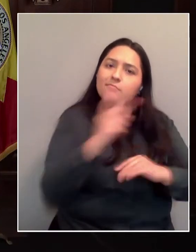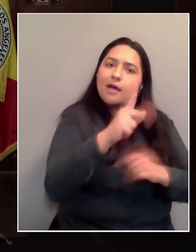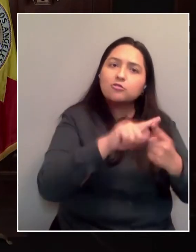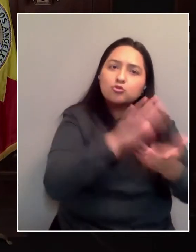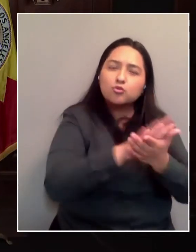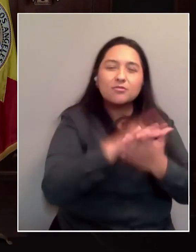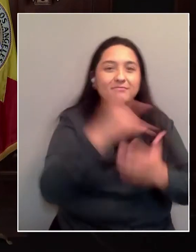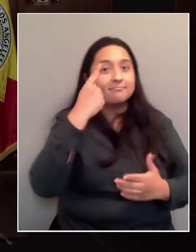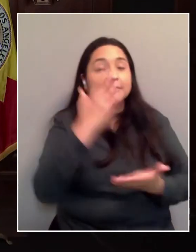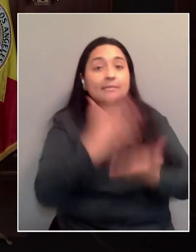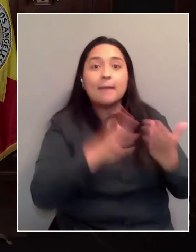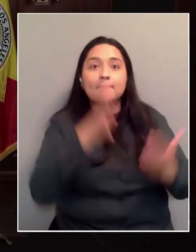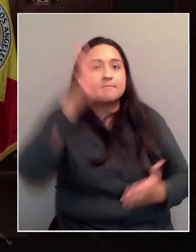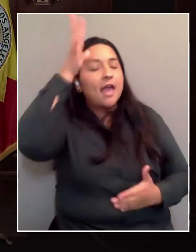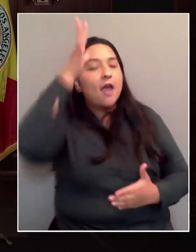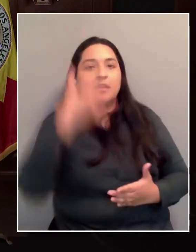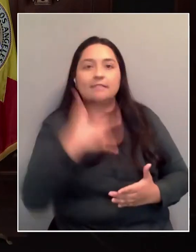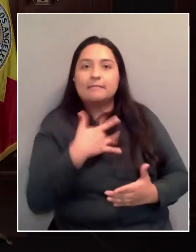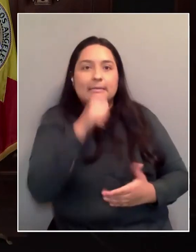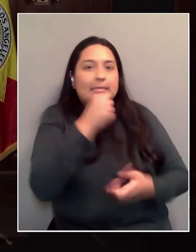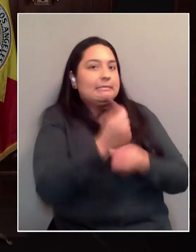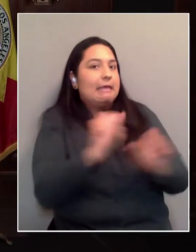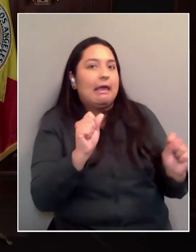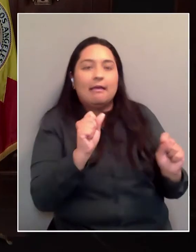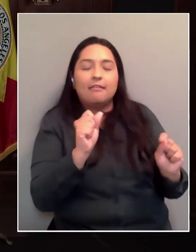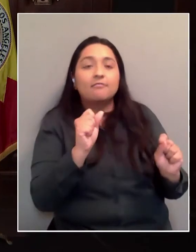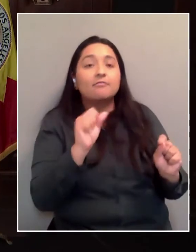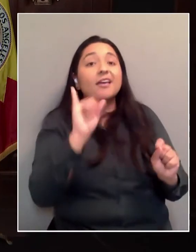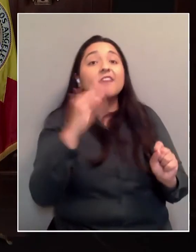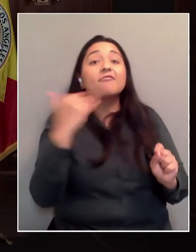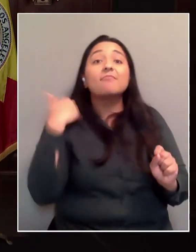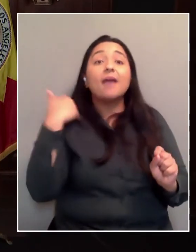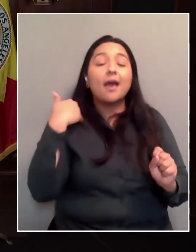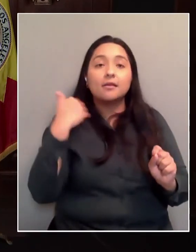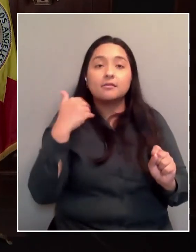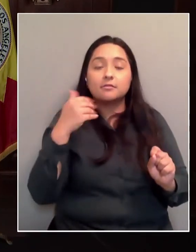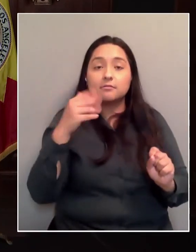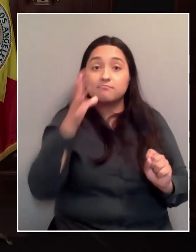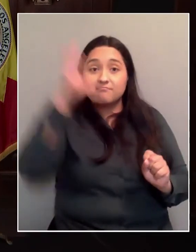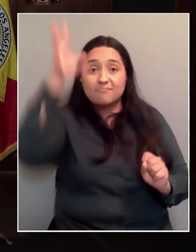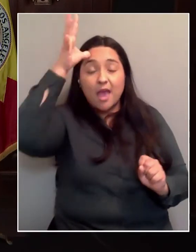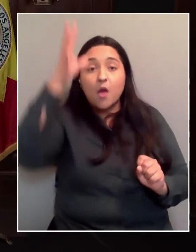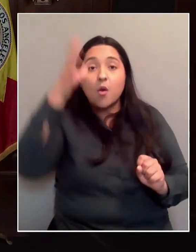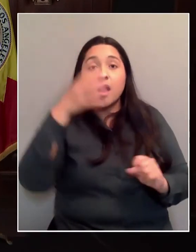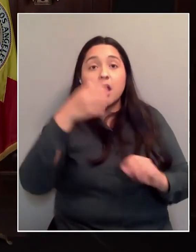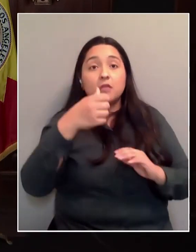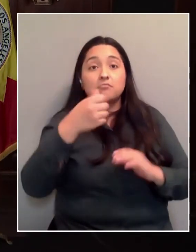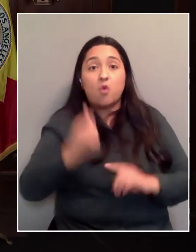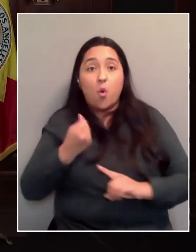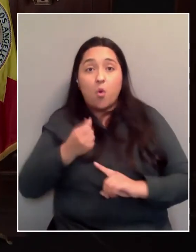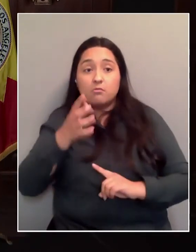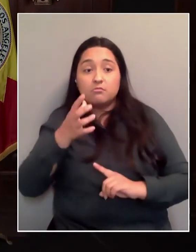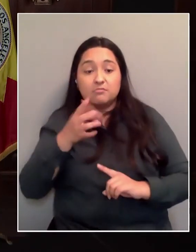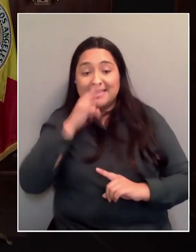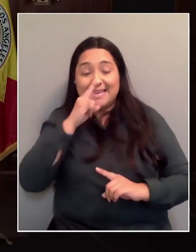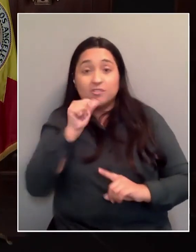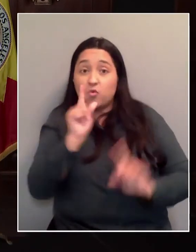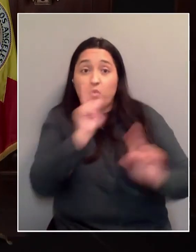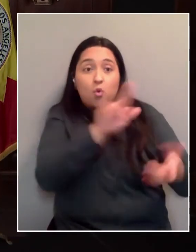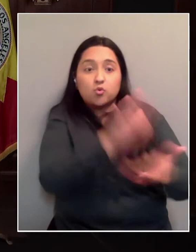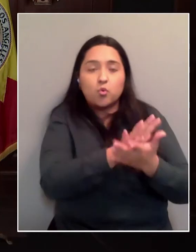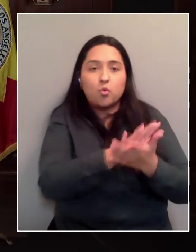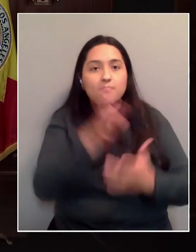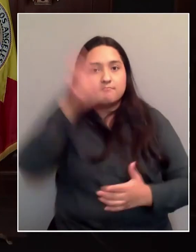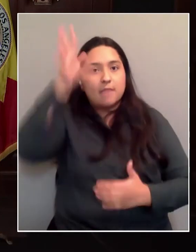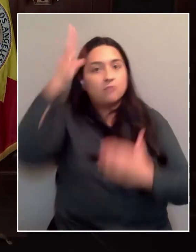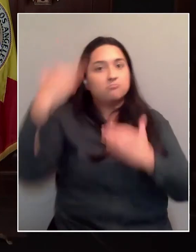education. In the past, if a parent didn't send their kids to school, he or she was liable for that. He would be in trouble. Now what are we